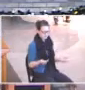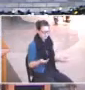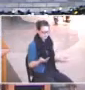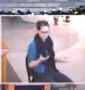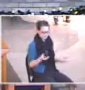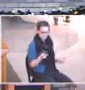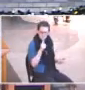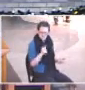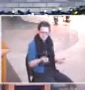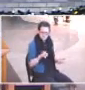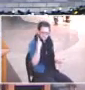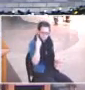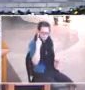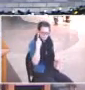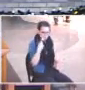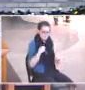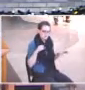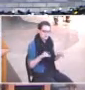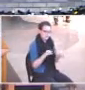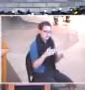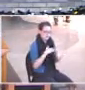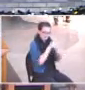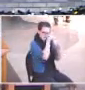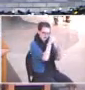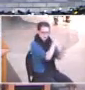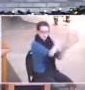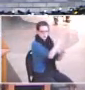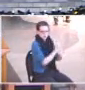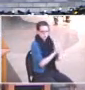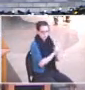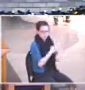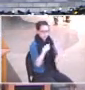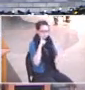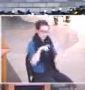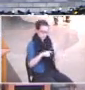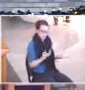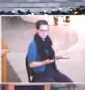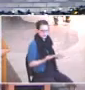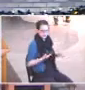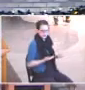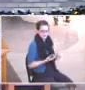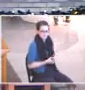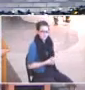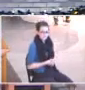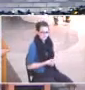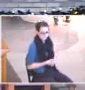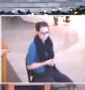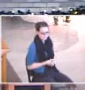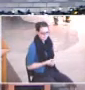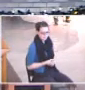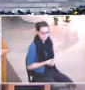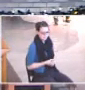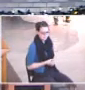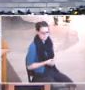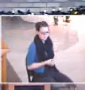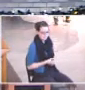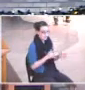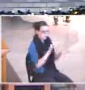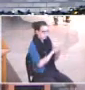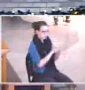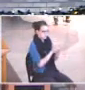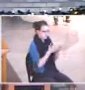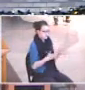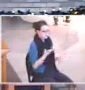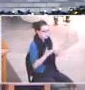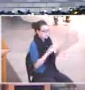don't you understand? I'm doing my father's work. This is where I'm supposed to be. Now what Jesus was probably